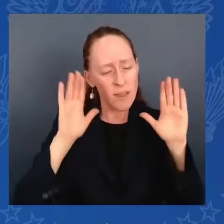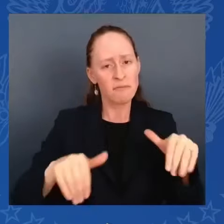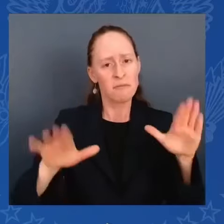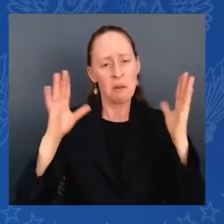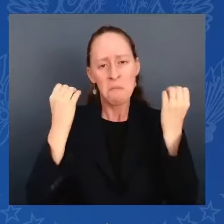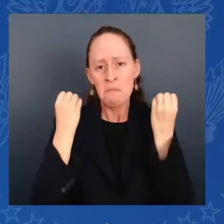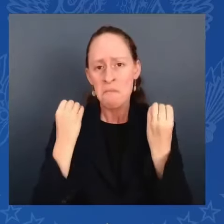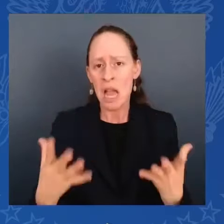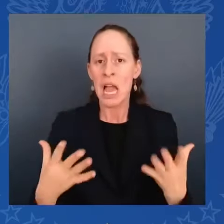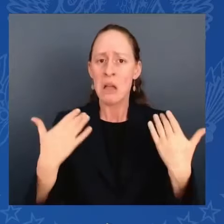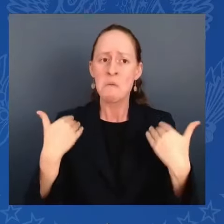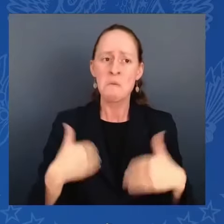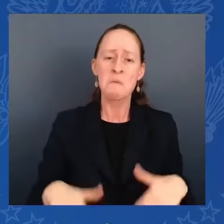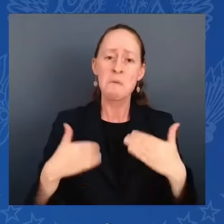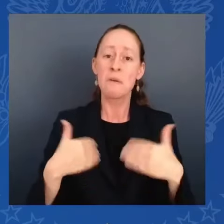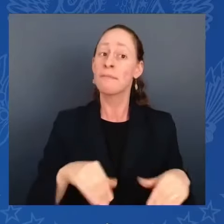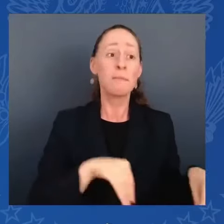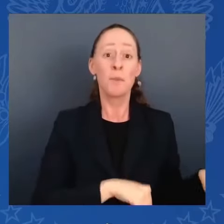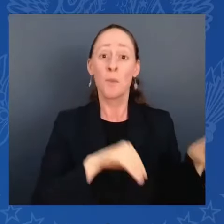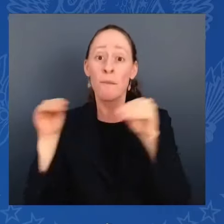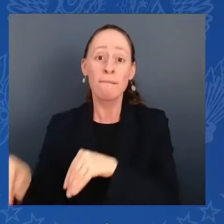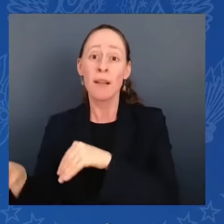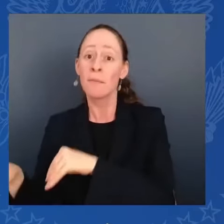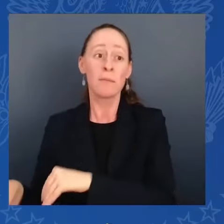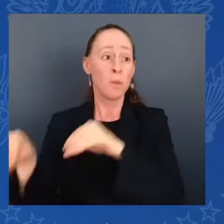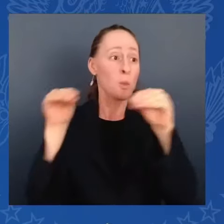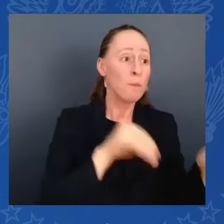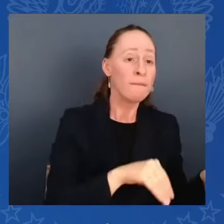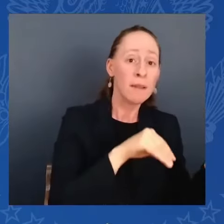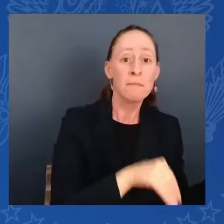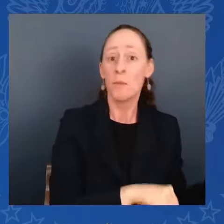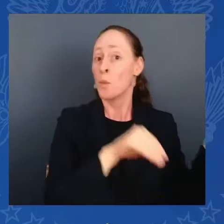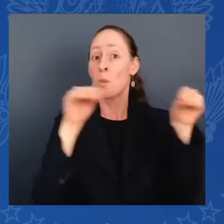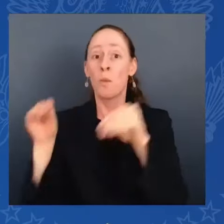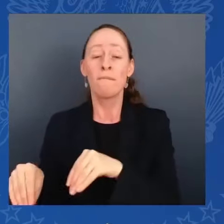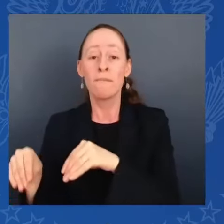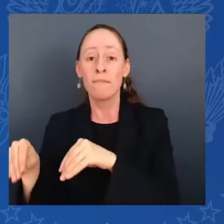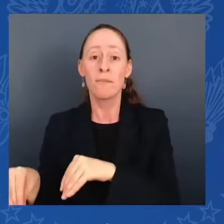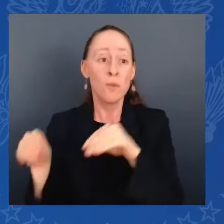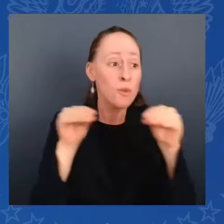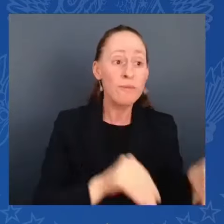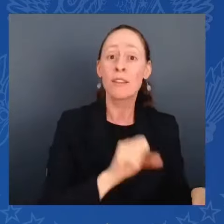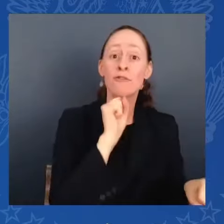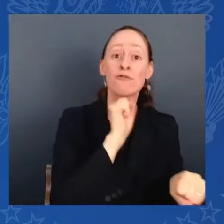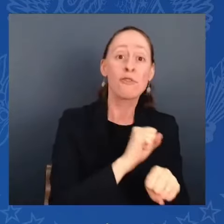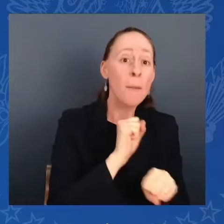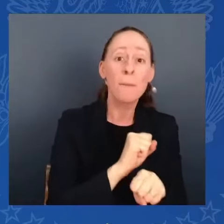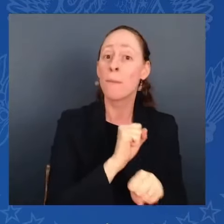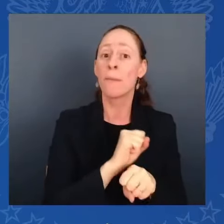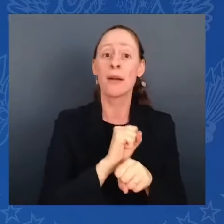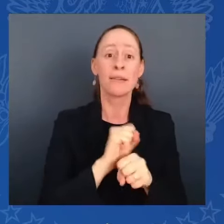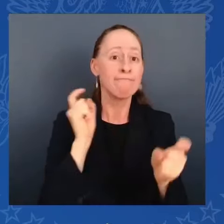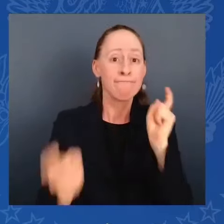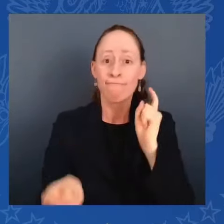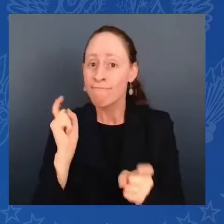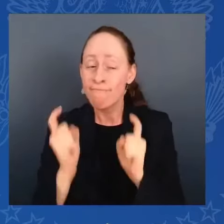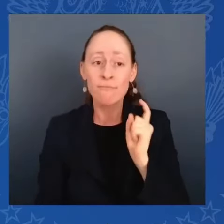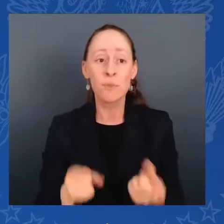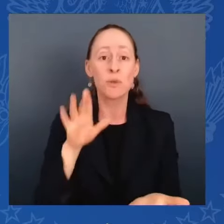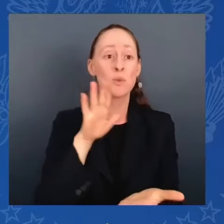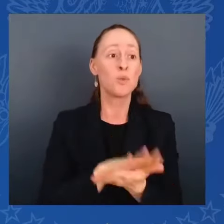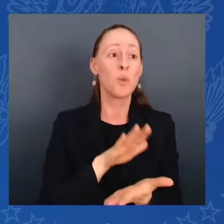new schools. And it means missing and worrying about a loved one deployed far away.